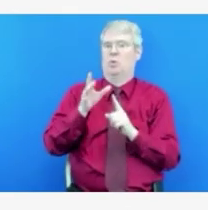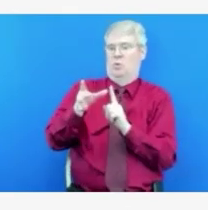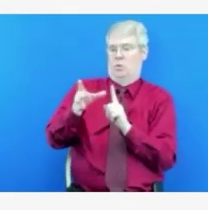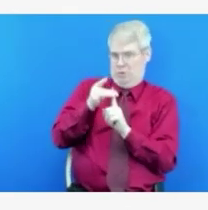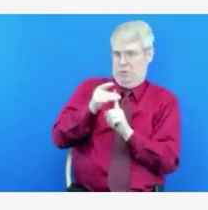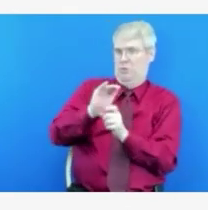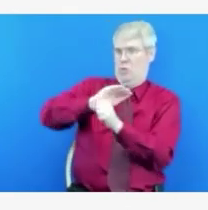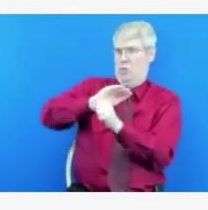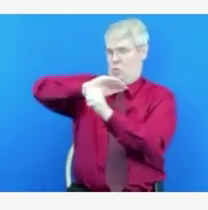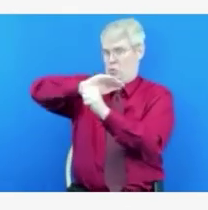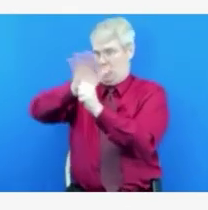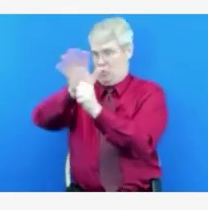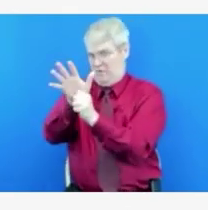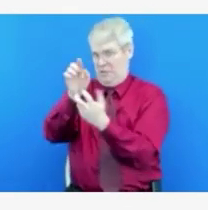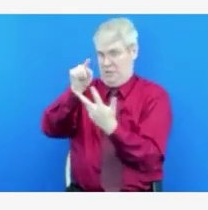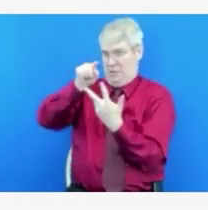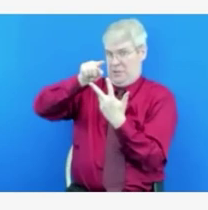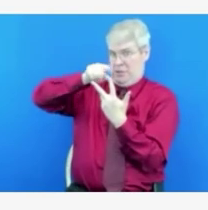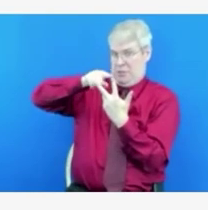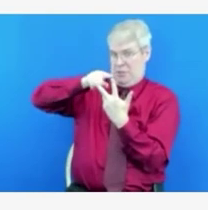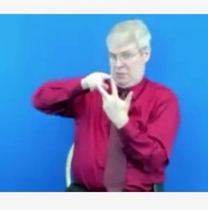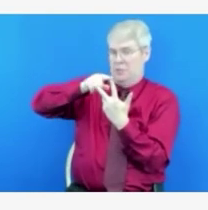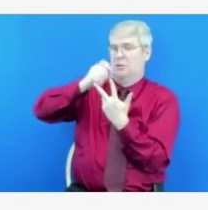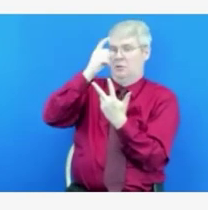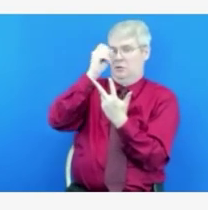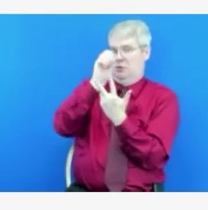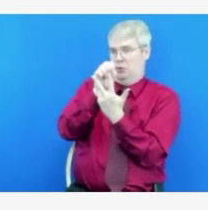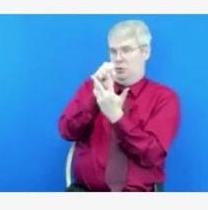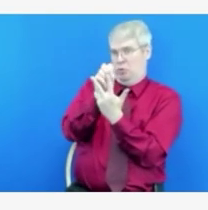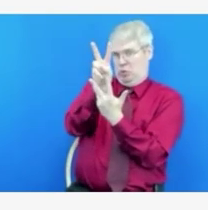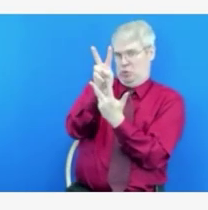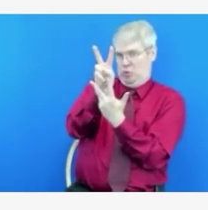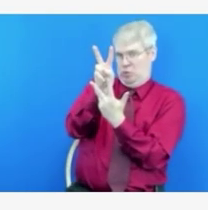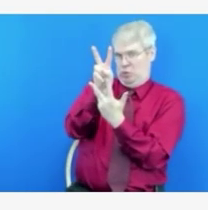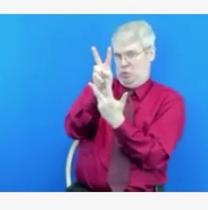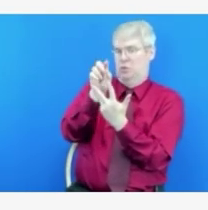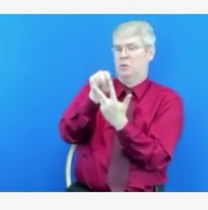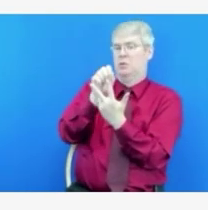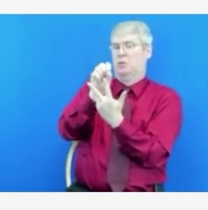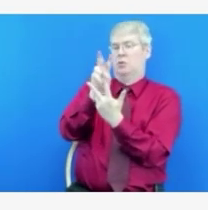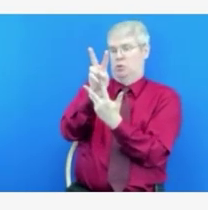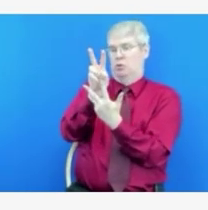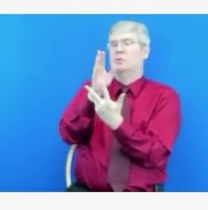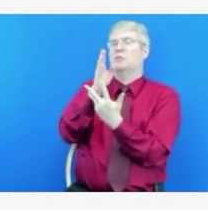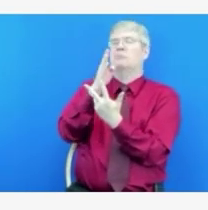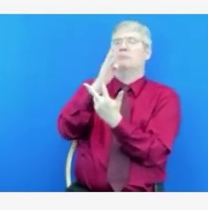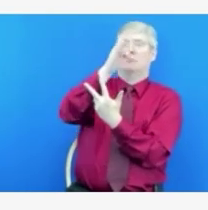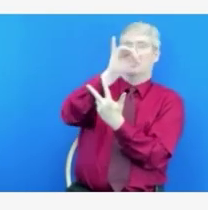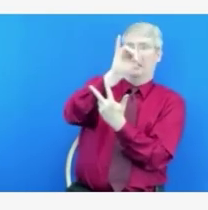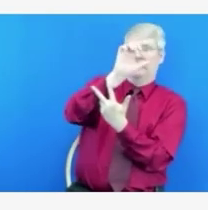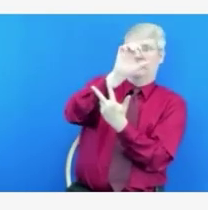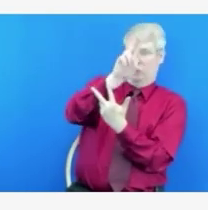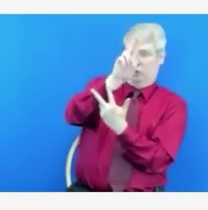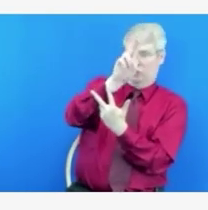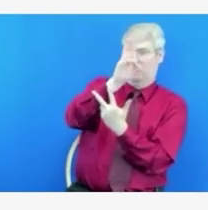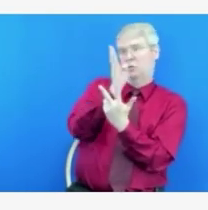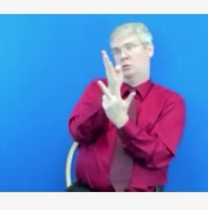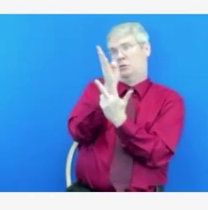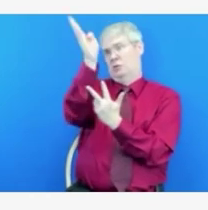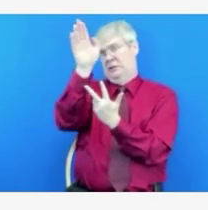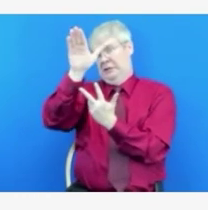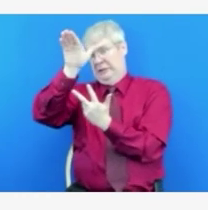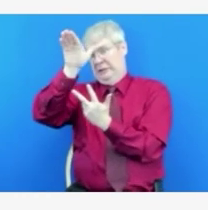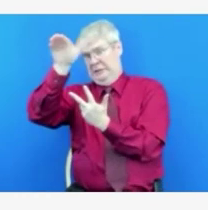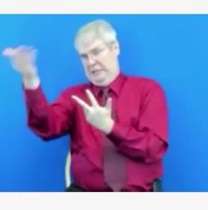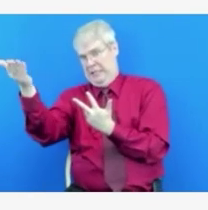care units and some of whom are going to die. The duration of that illness from the time that they become symptomatic to the